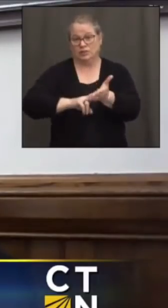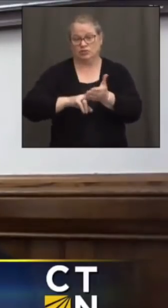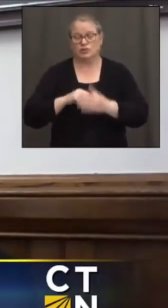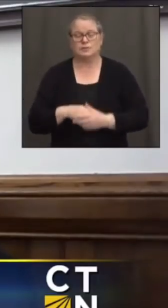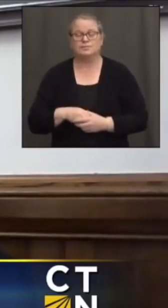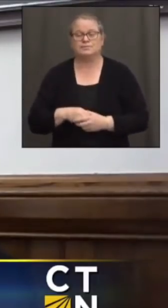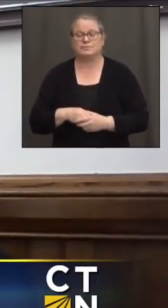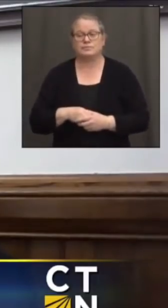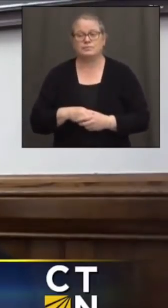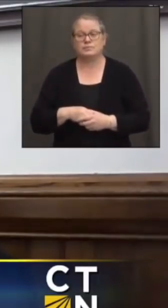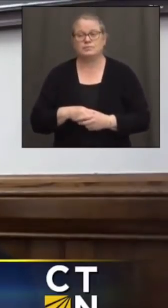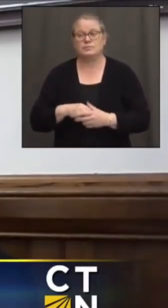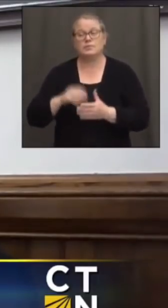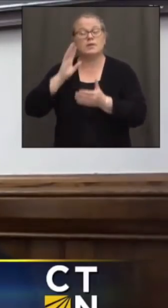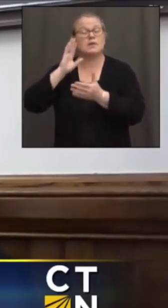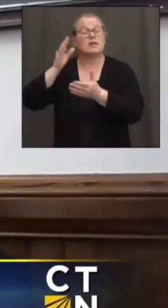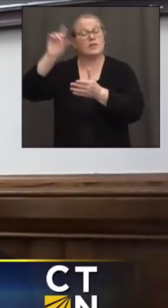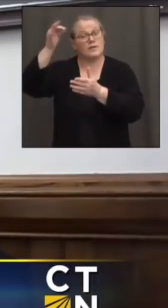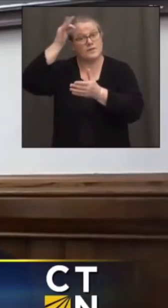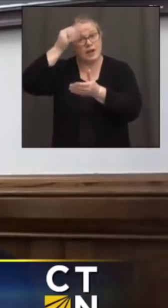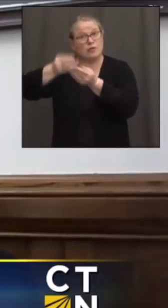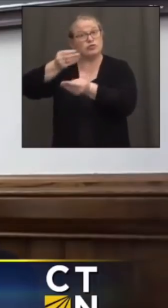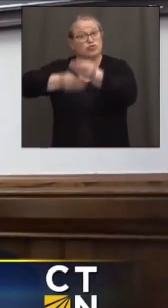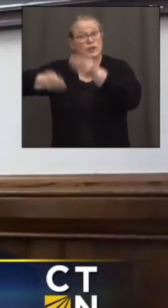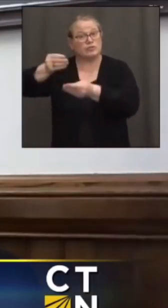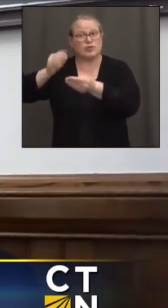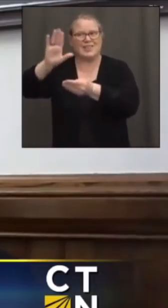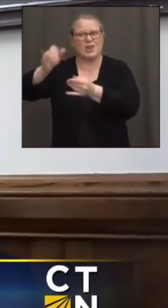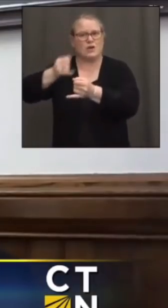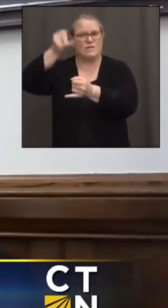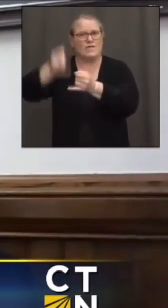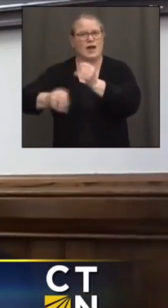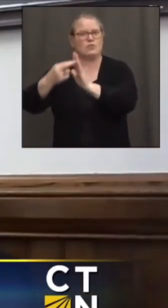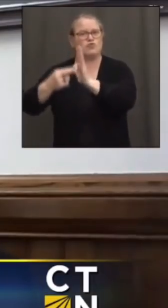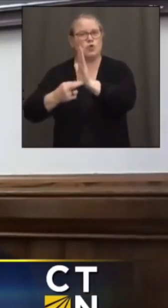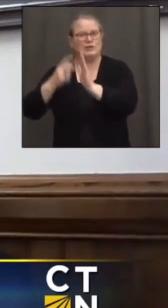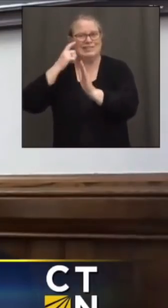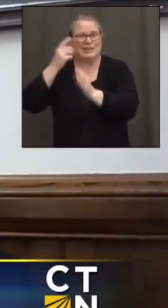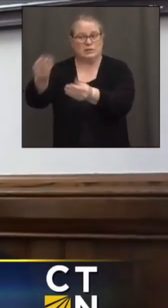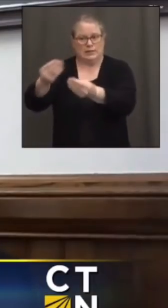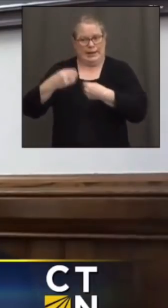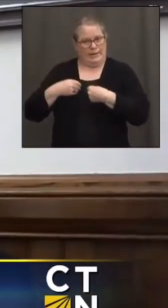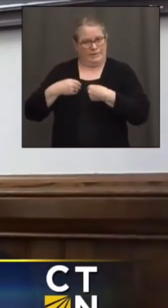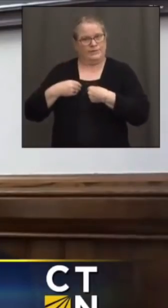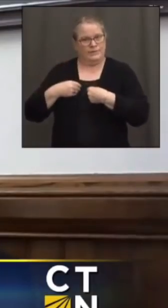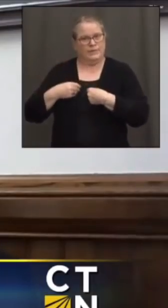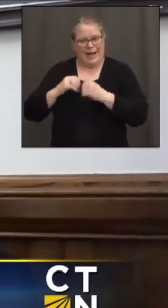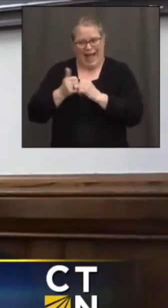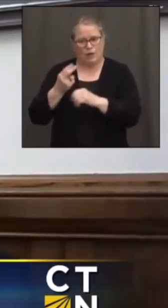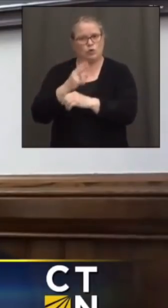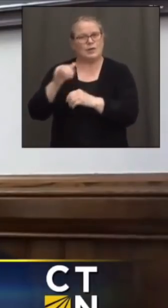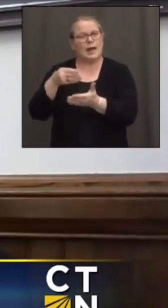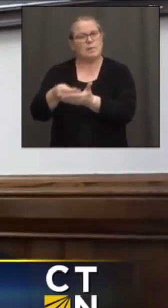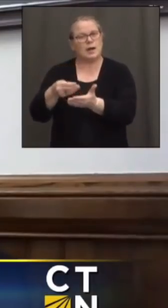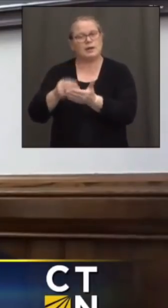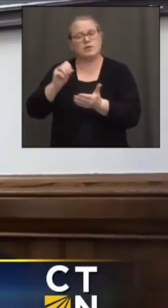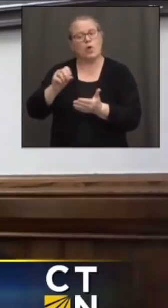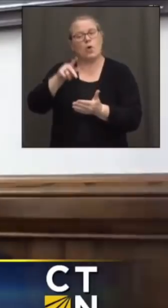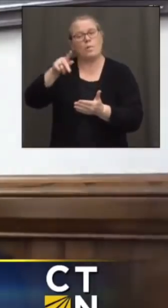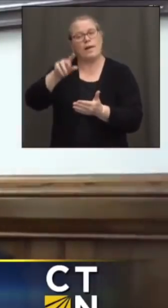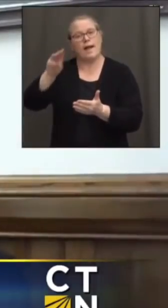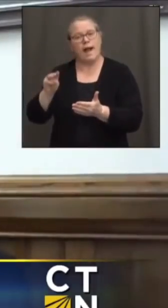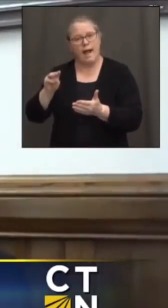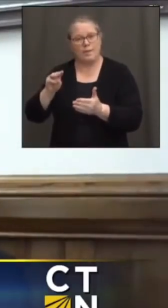from the Treasury about the usage of the dollars, and OPM is going through that accordingly. And so that means that we will be